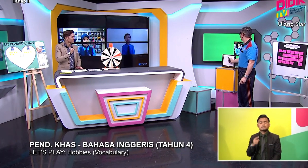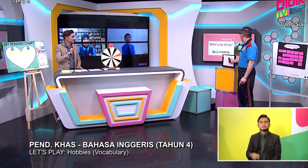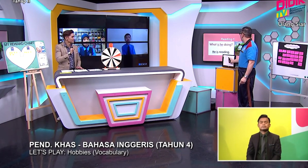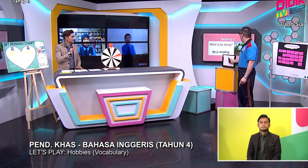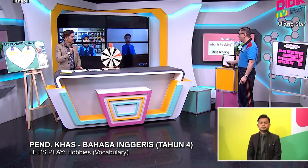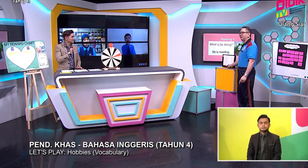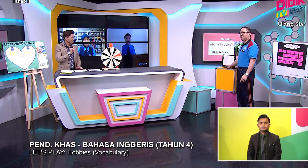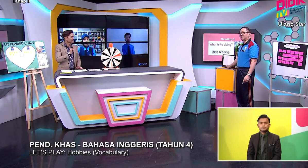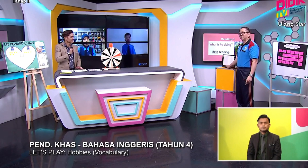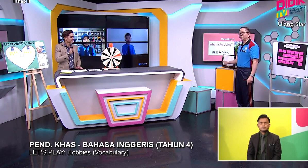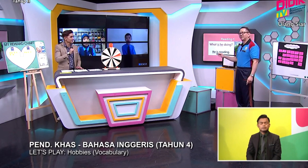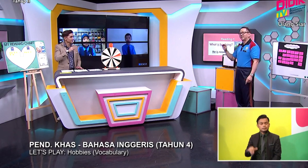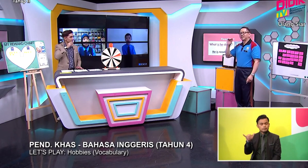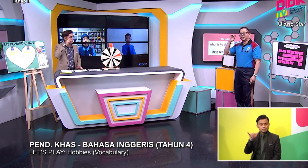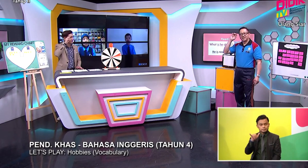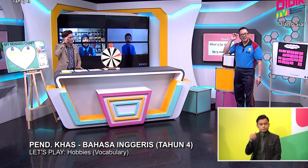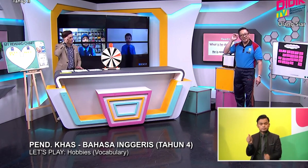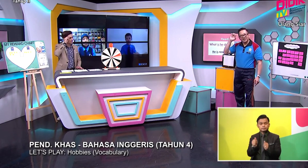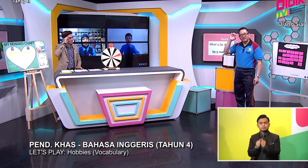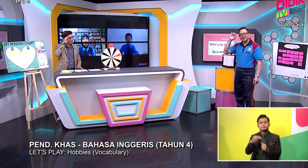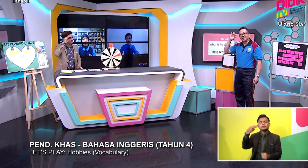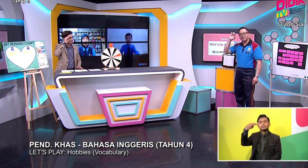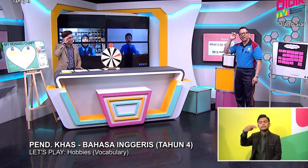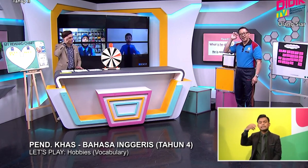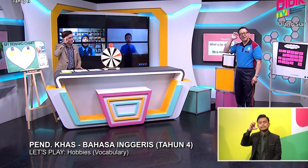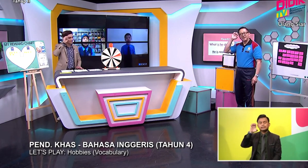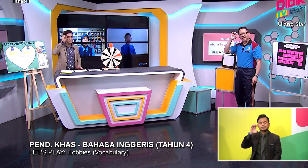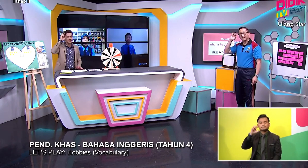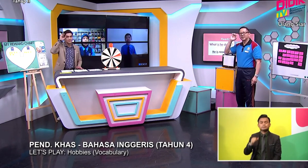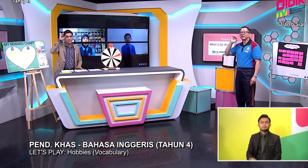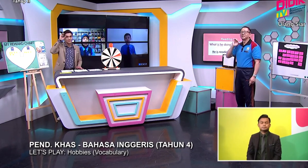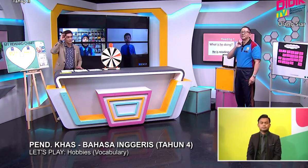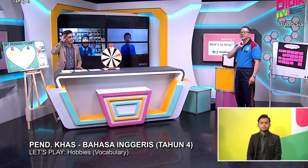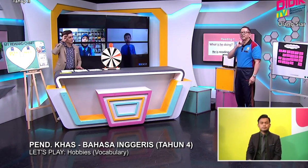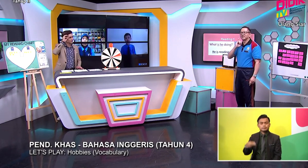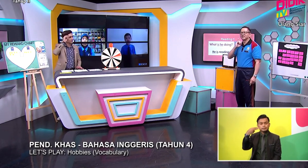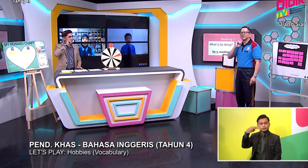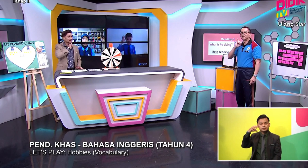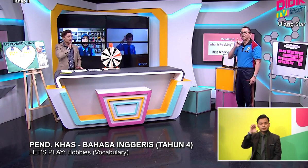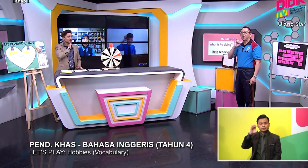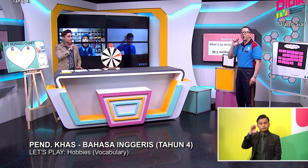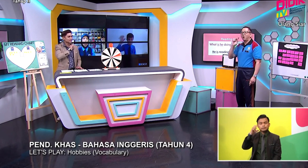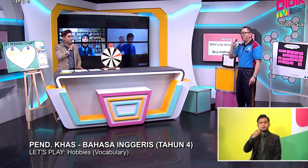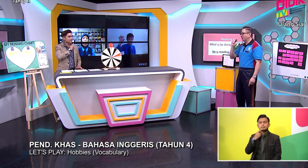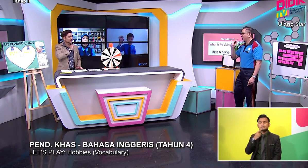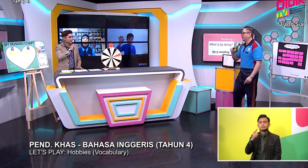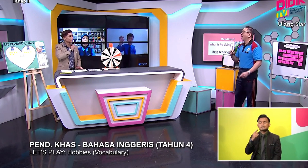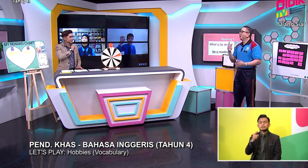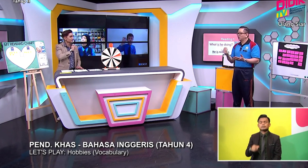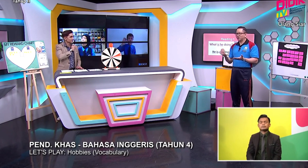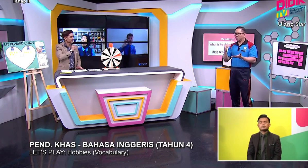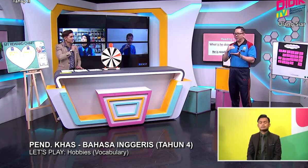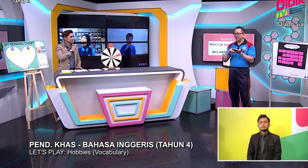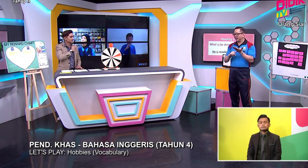He He He Okay He Is Alright